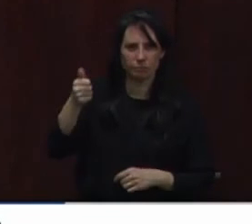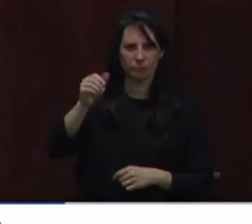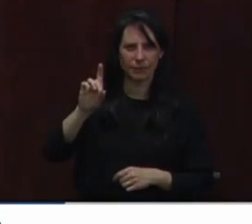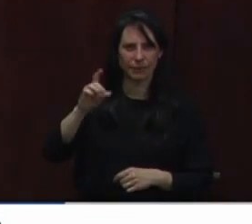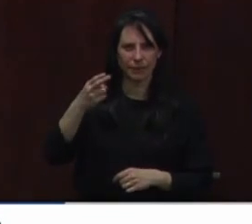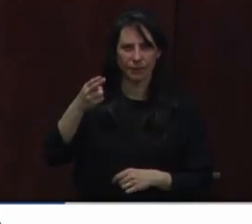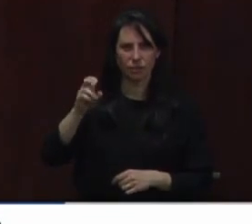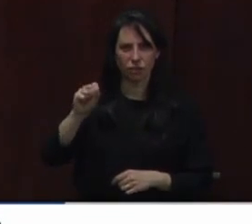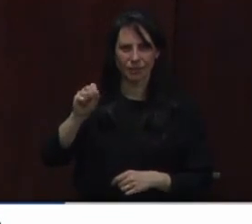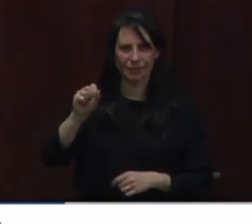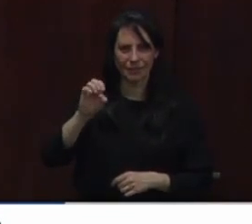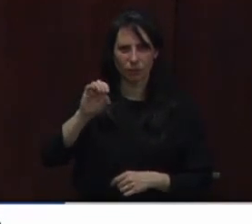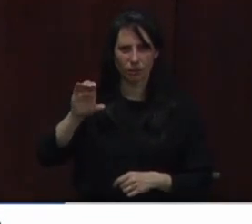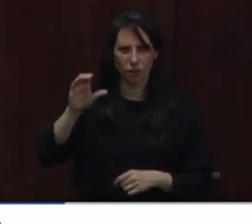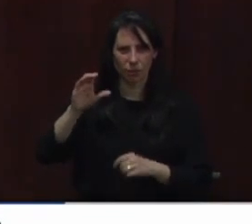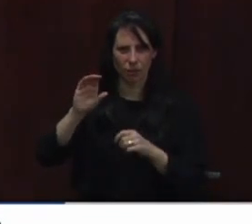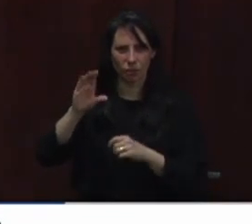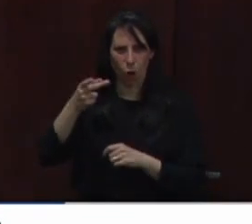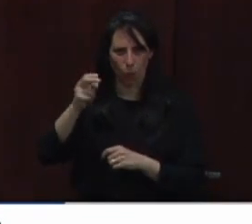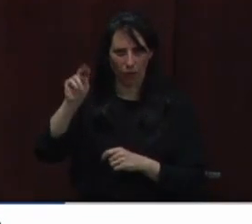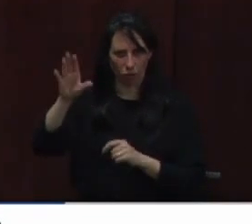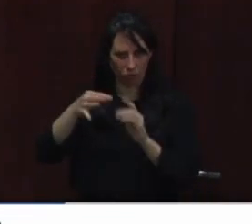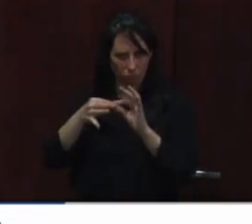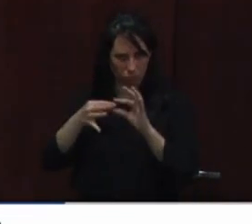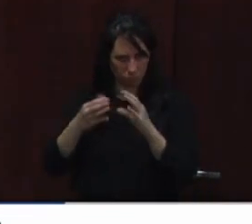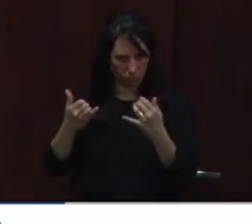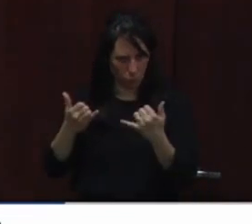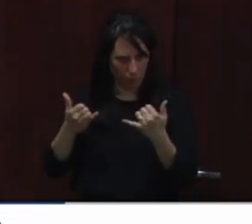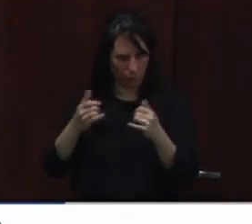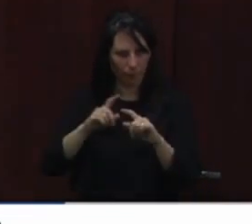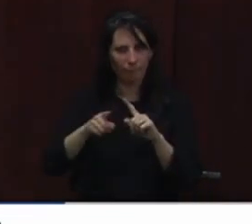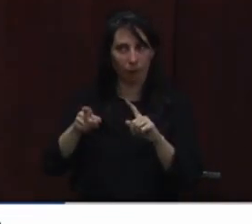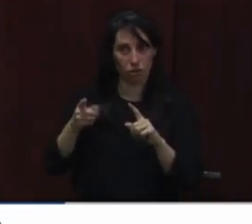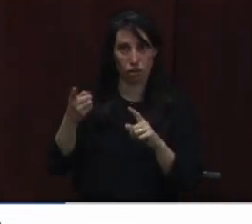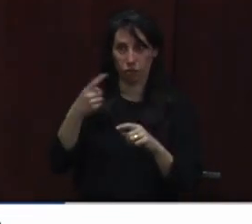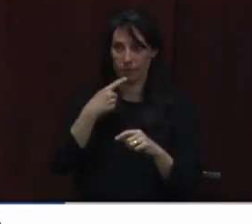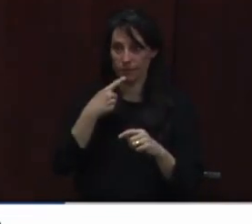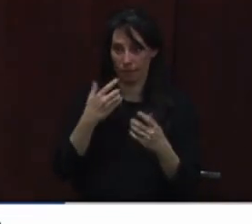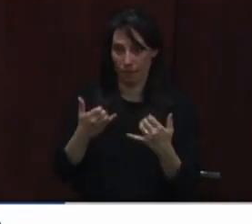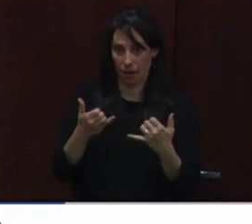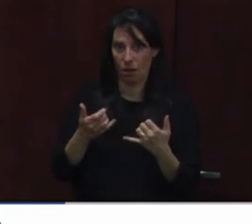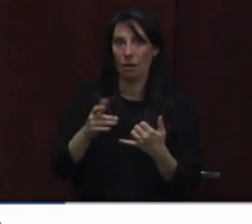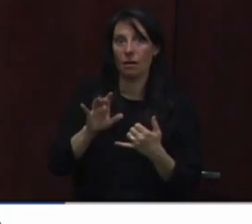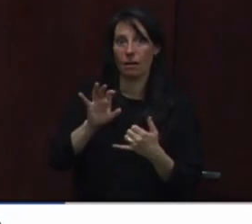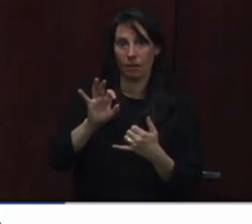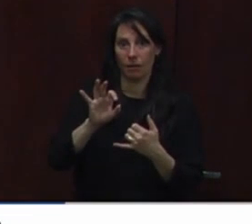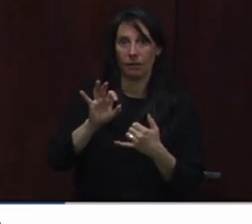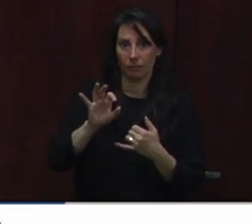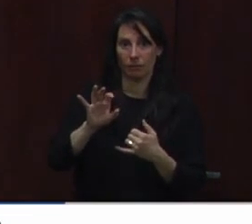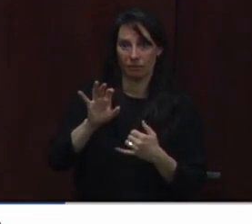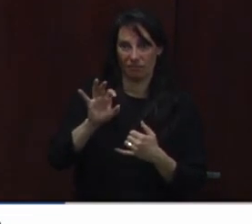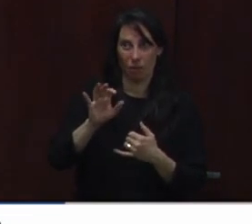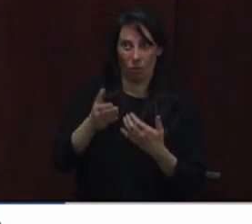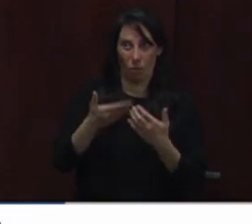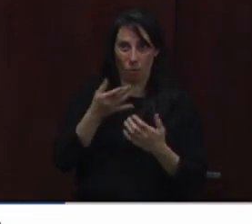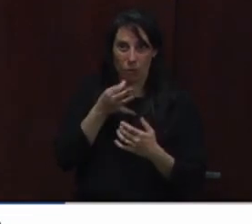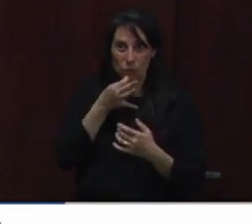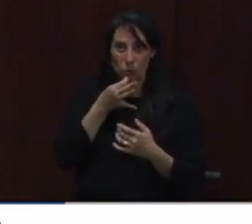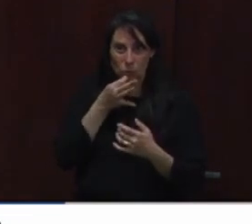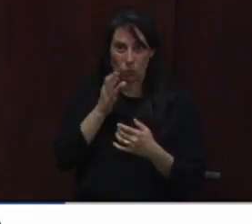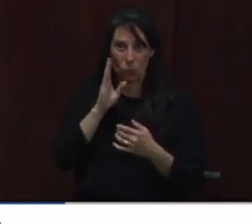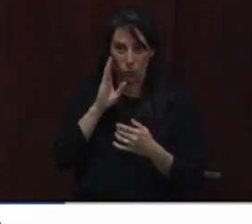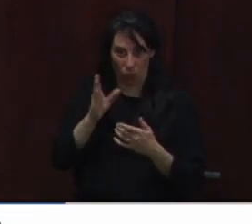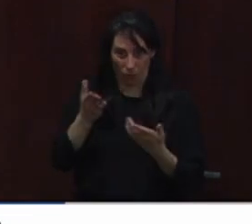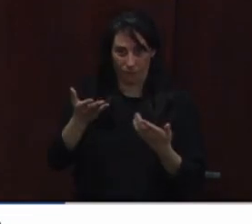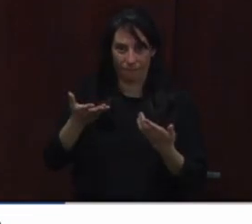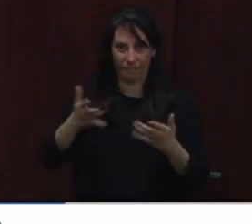we're at about 90% 90 or 95% of getting rid of our first doses now. Commitments